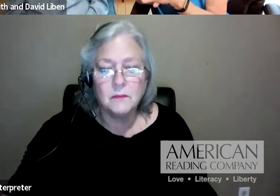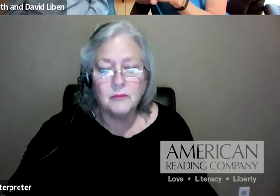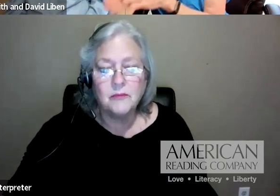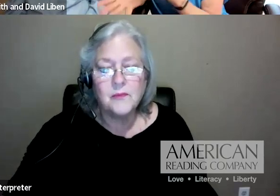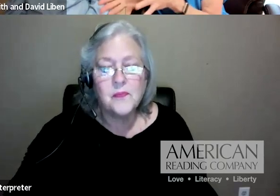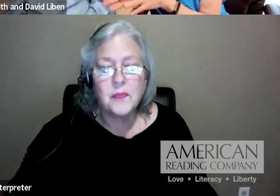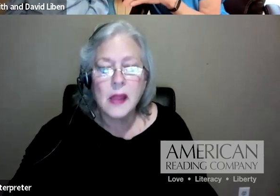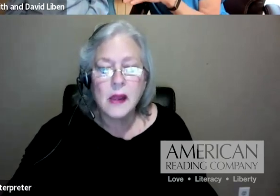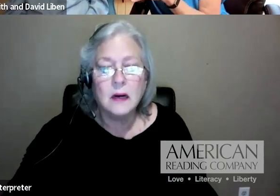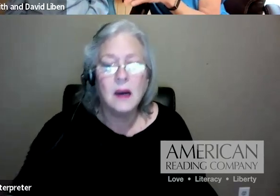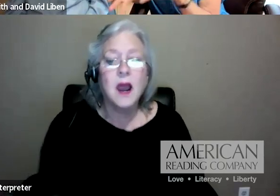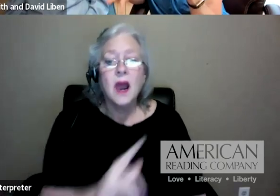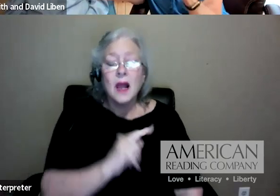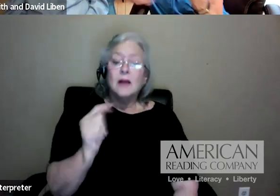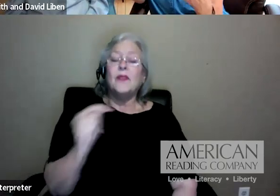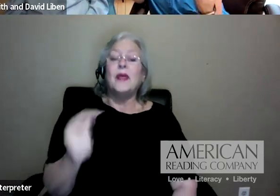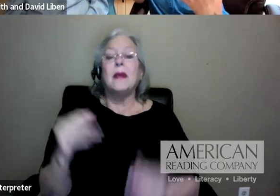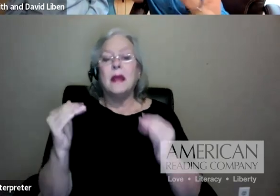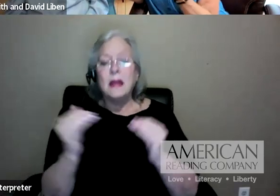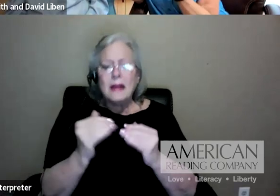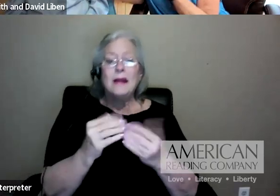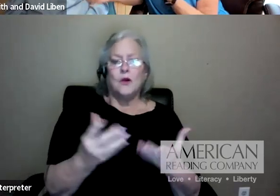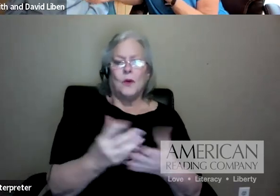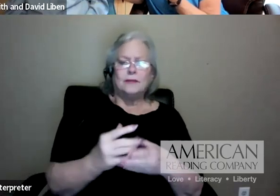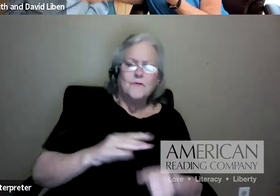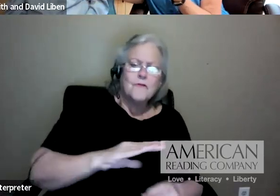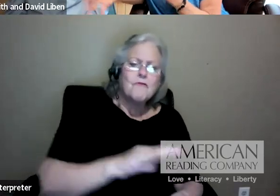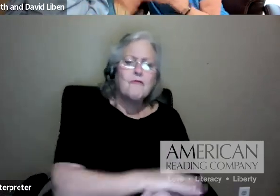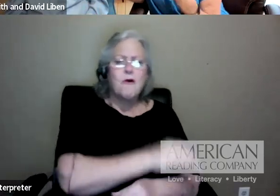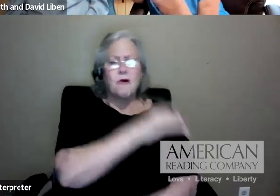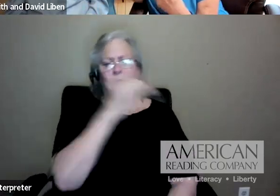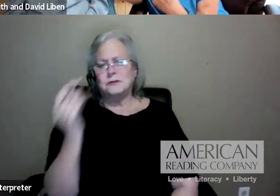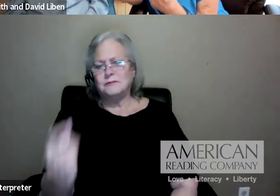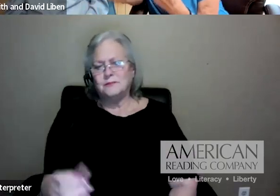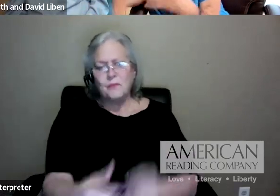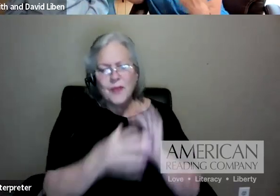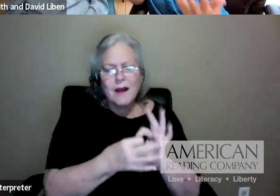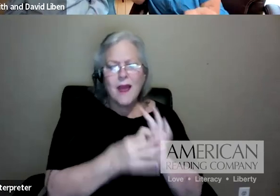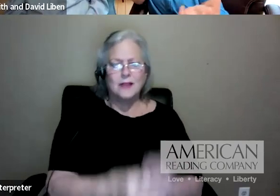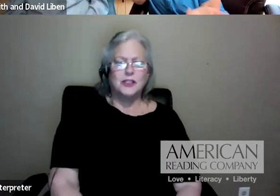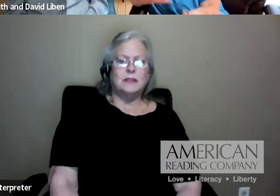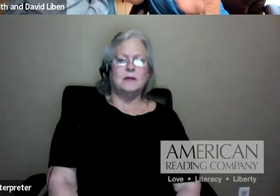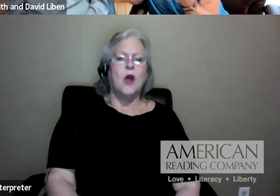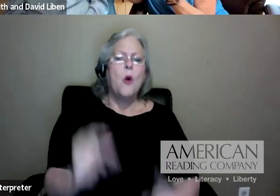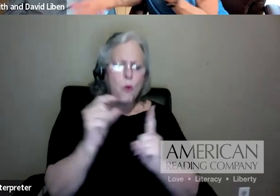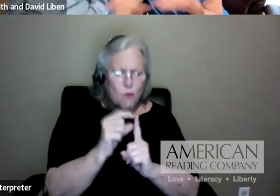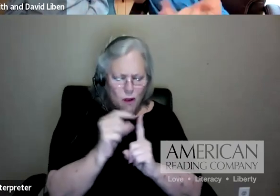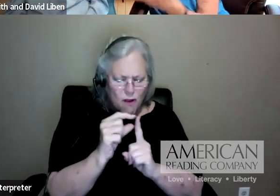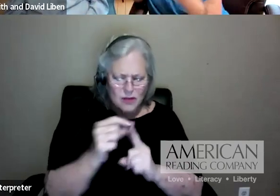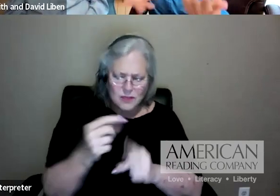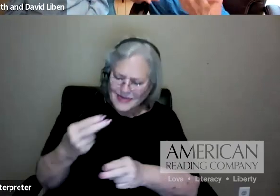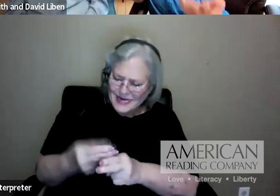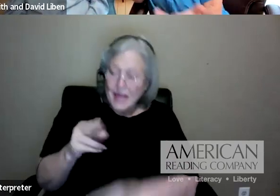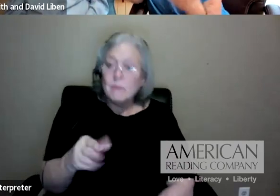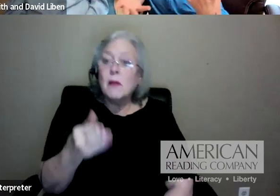knowledge and vocabulary, but words name things, right? And they name ideas. So the more you know, you name